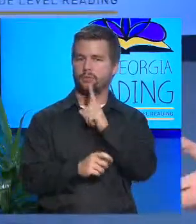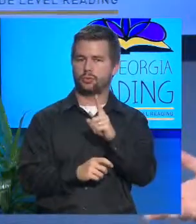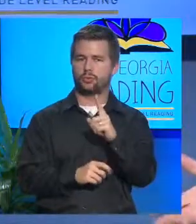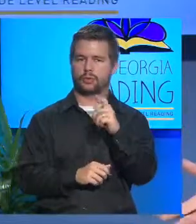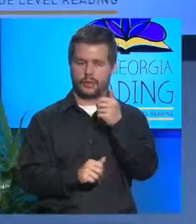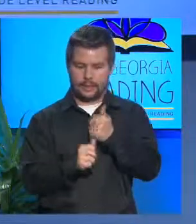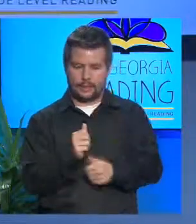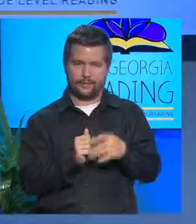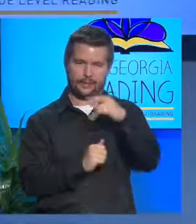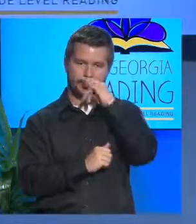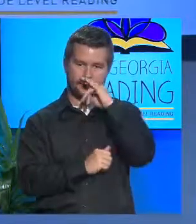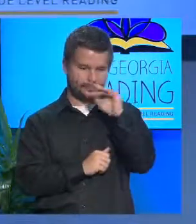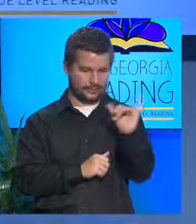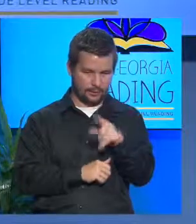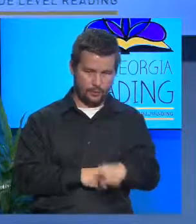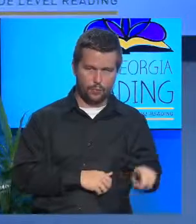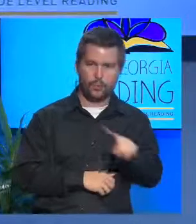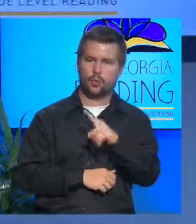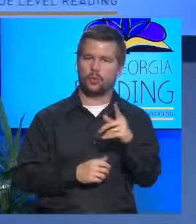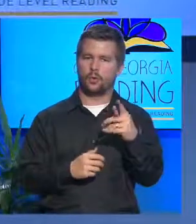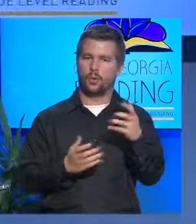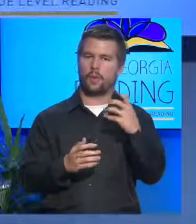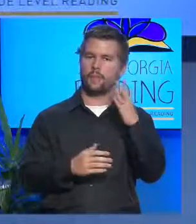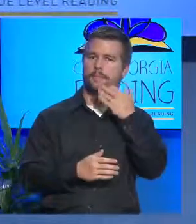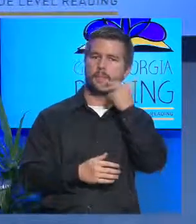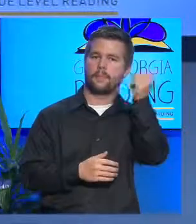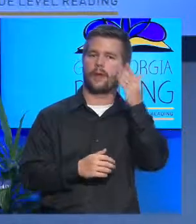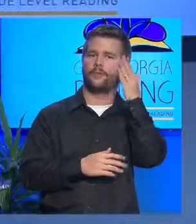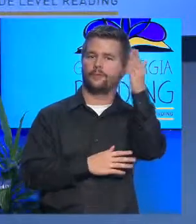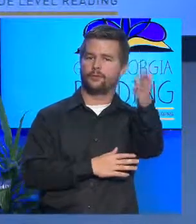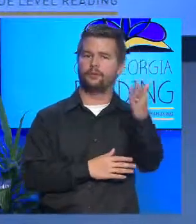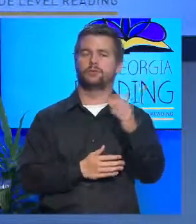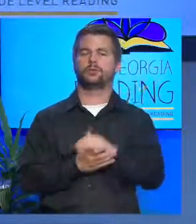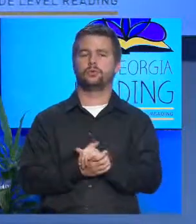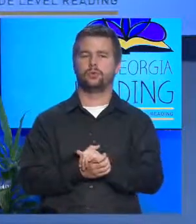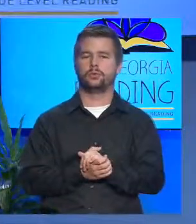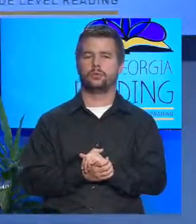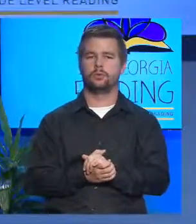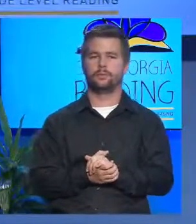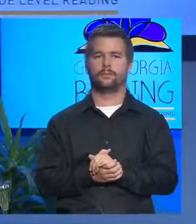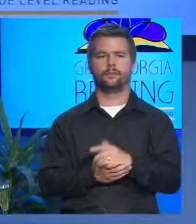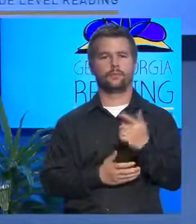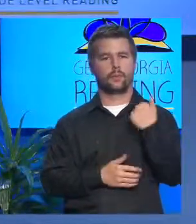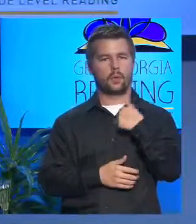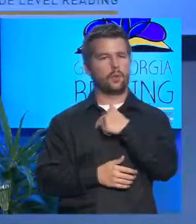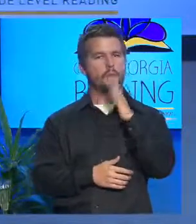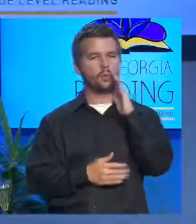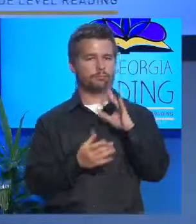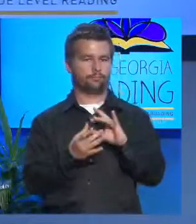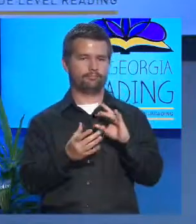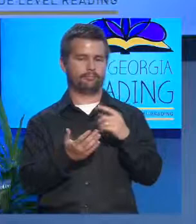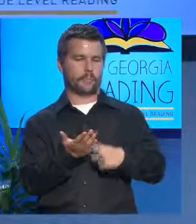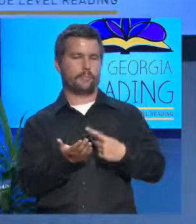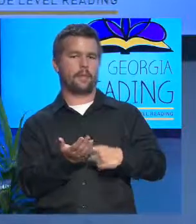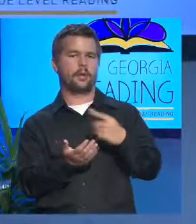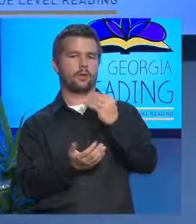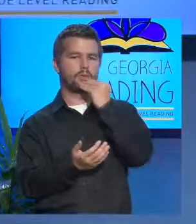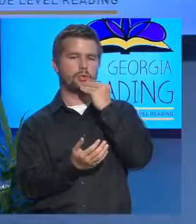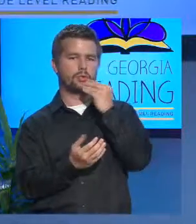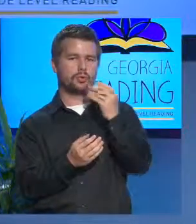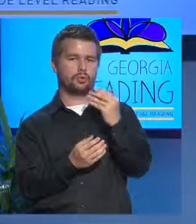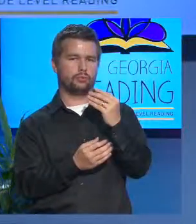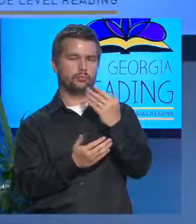single child like you has a better future. Because we're going to talk about good nutrition. And good language